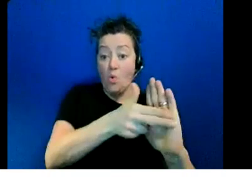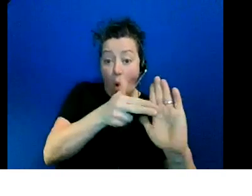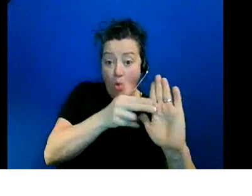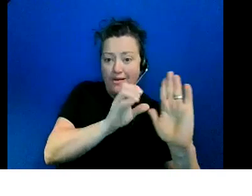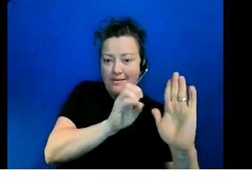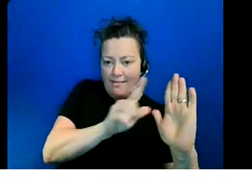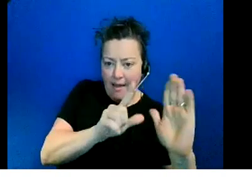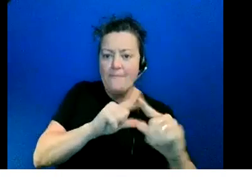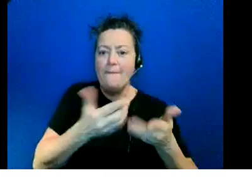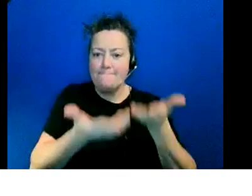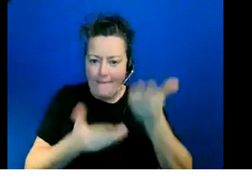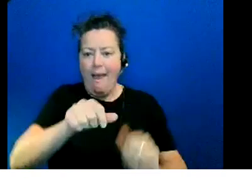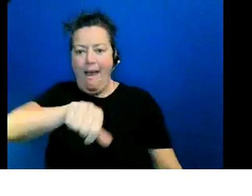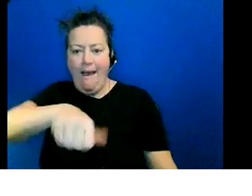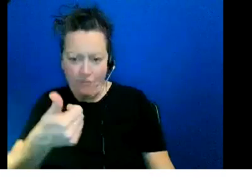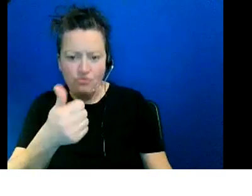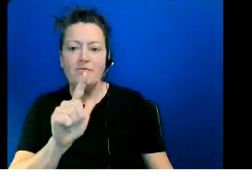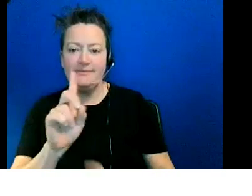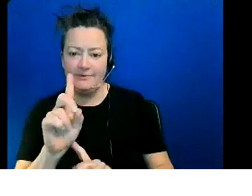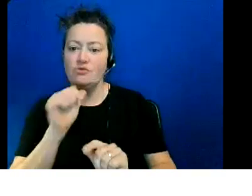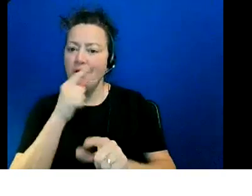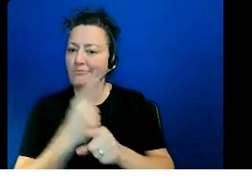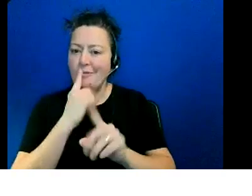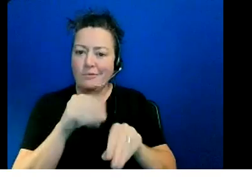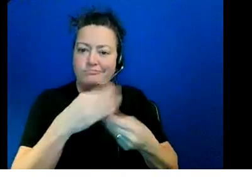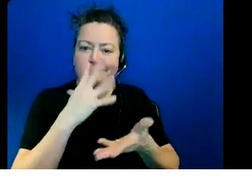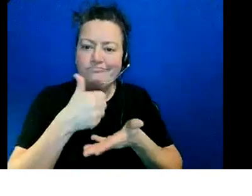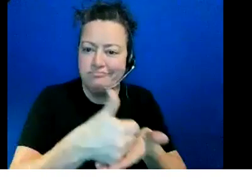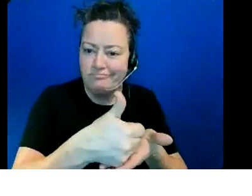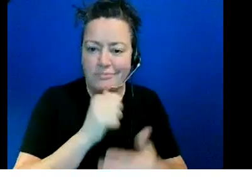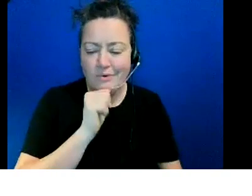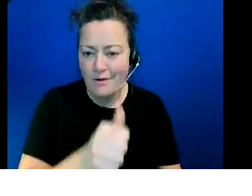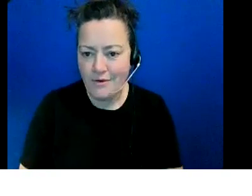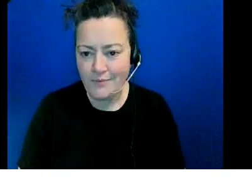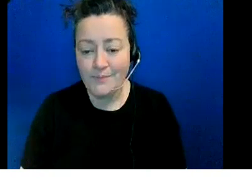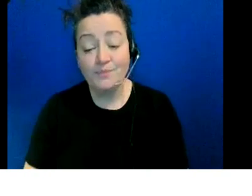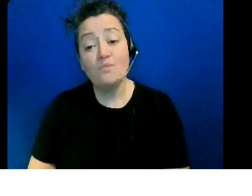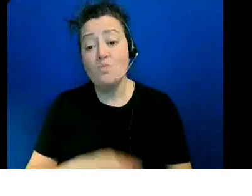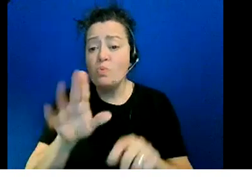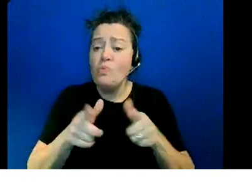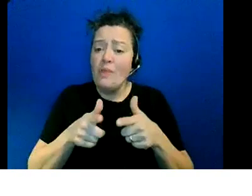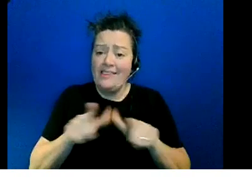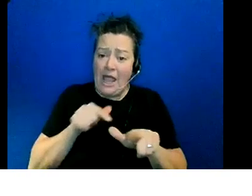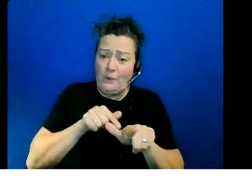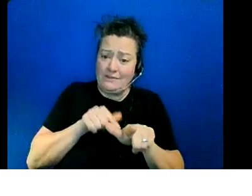and not having the proper intervention and because language is such a huge part of our lives of course there are going to be some